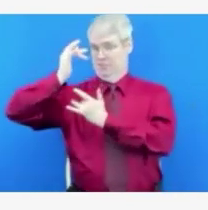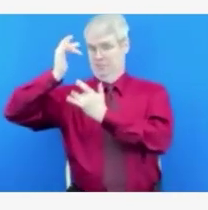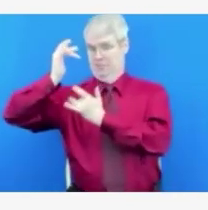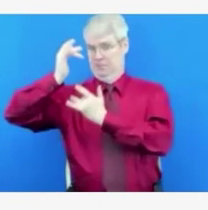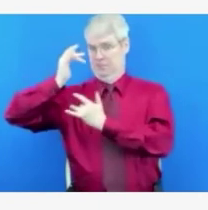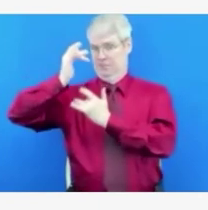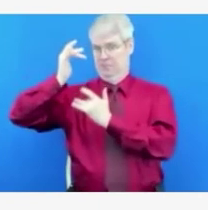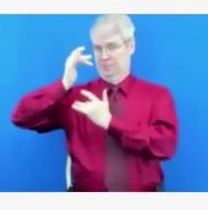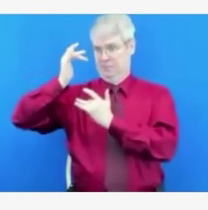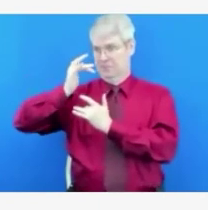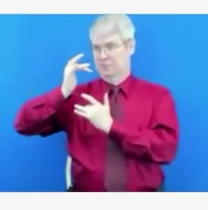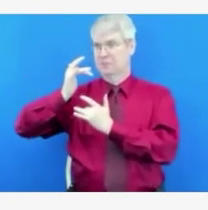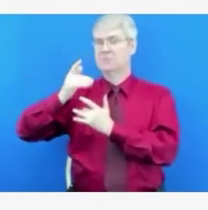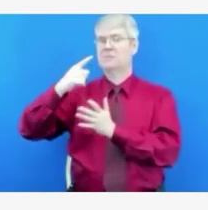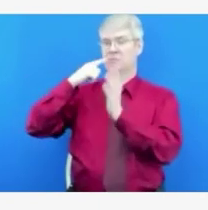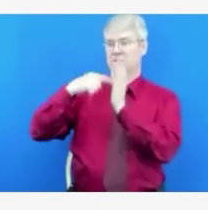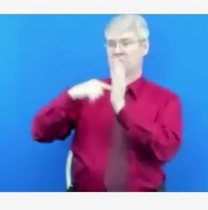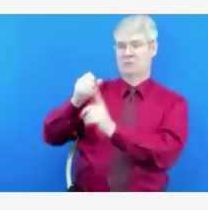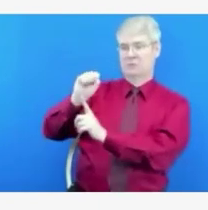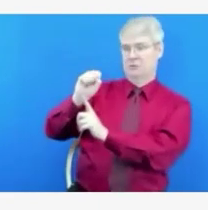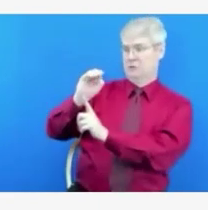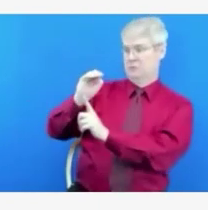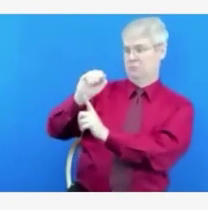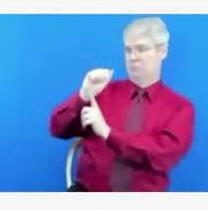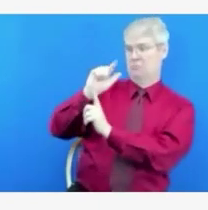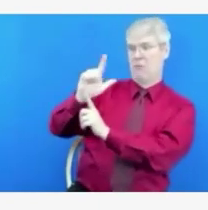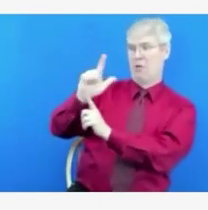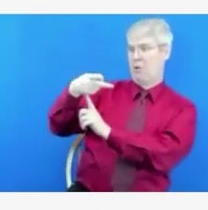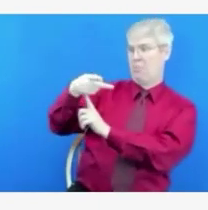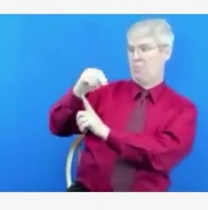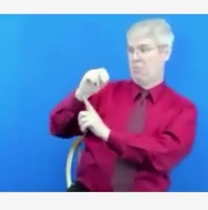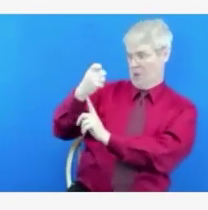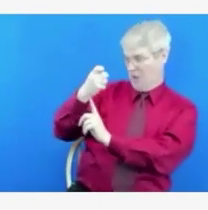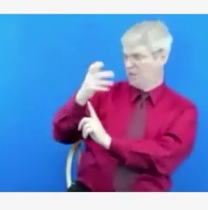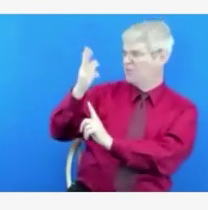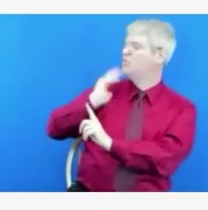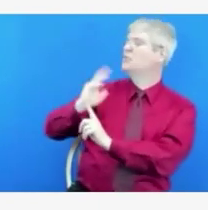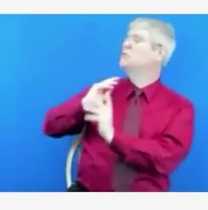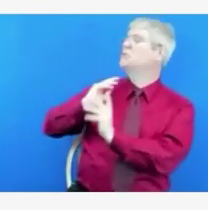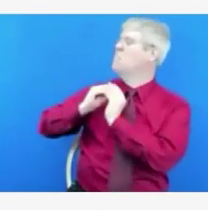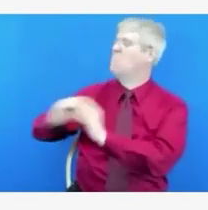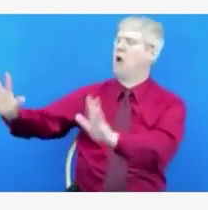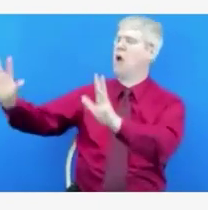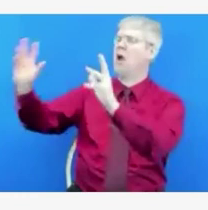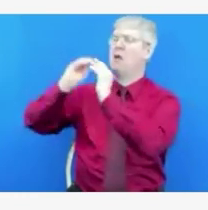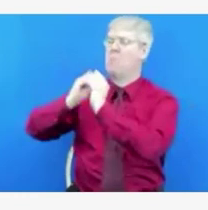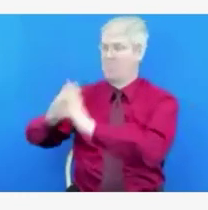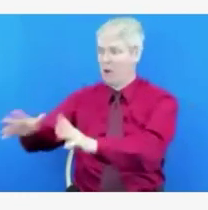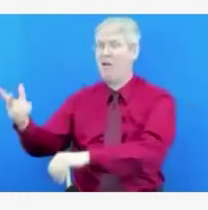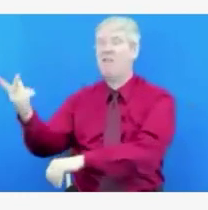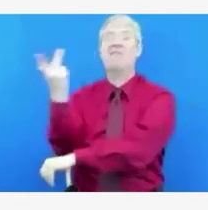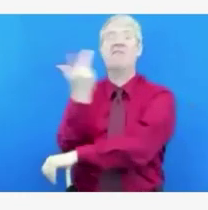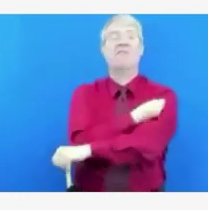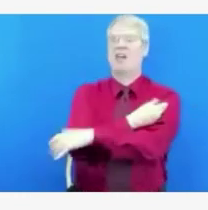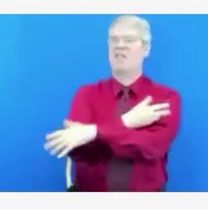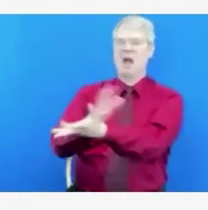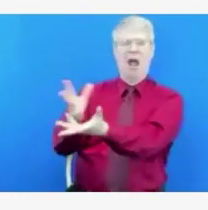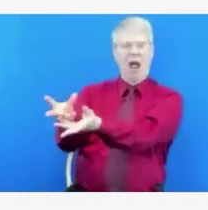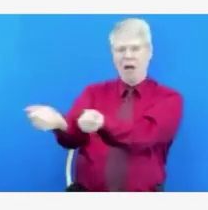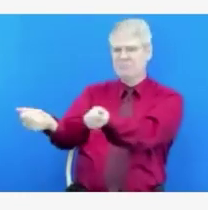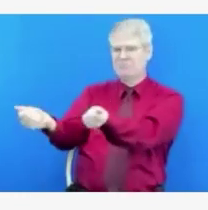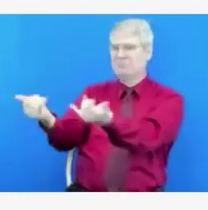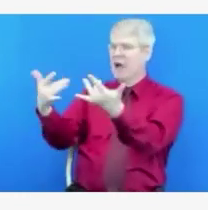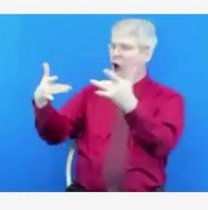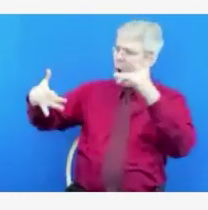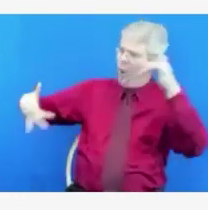flagship of that, that truly has been eliminated. But most vaccines continue to be needed. that's why